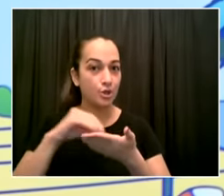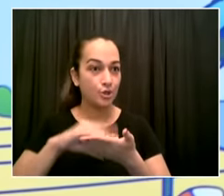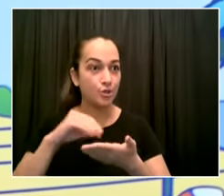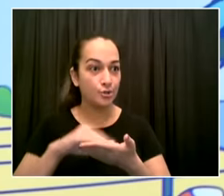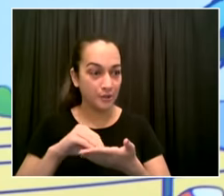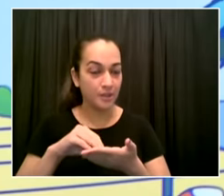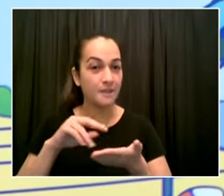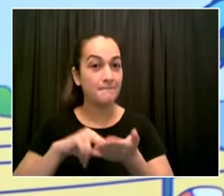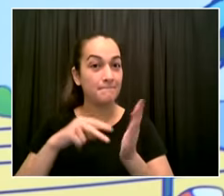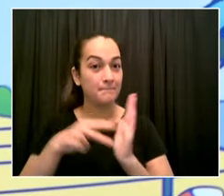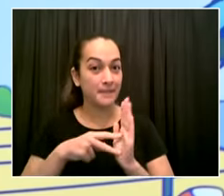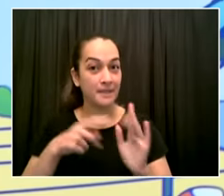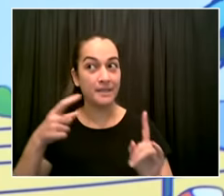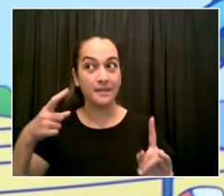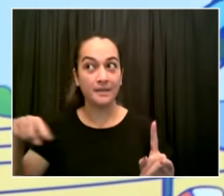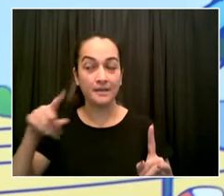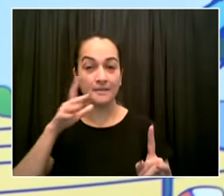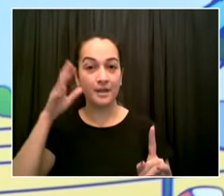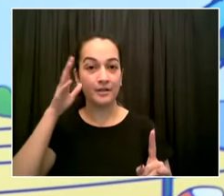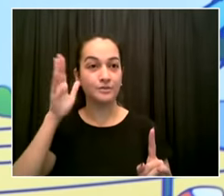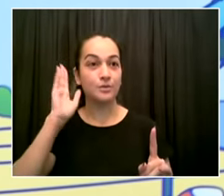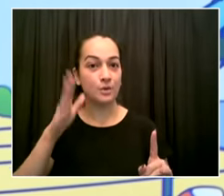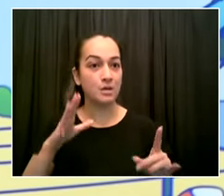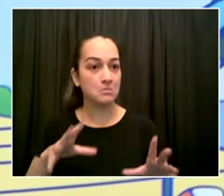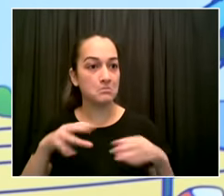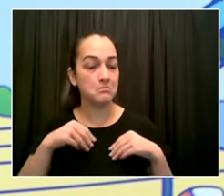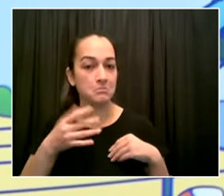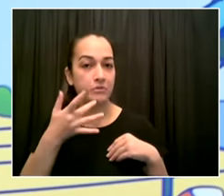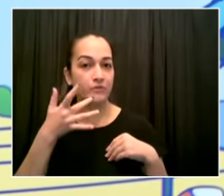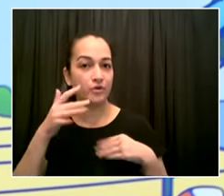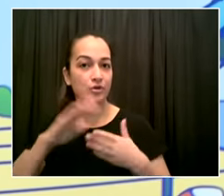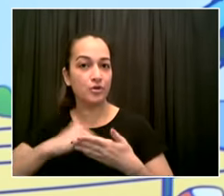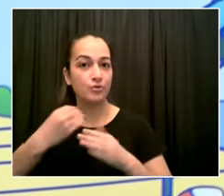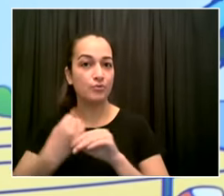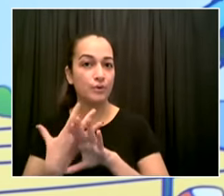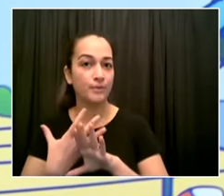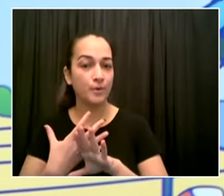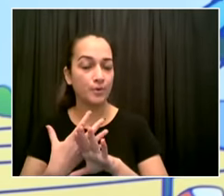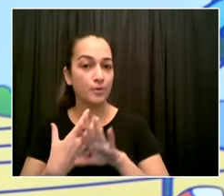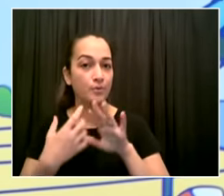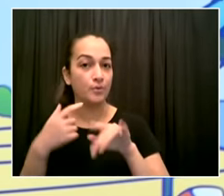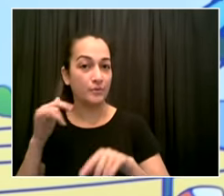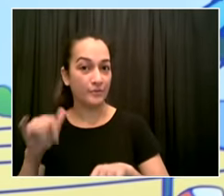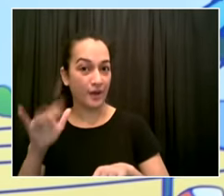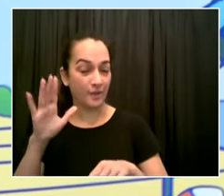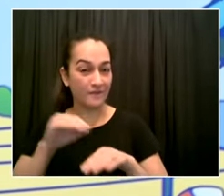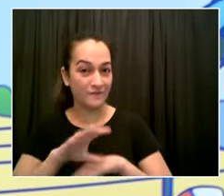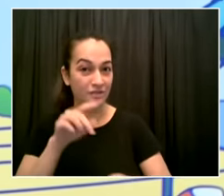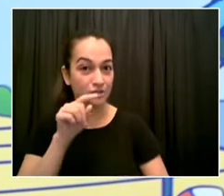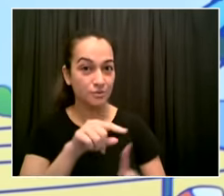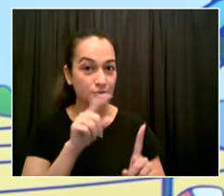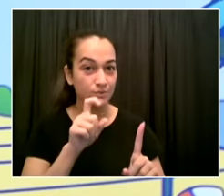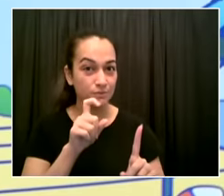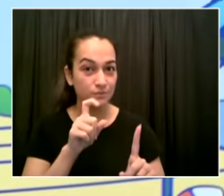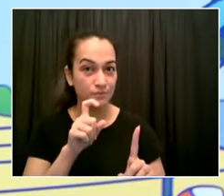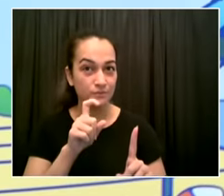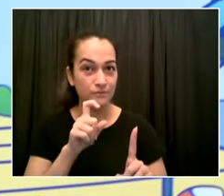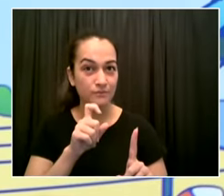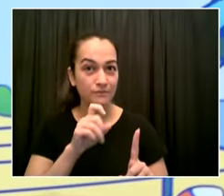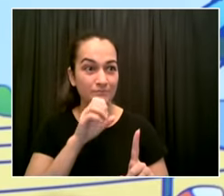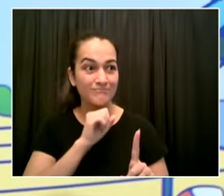are not eligible for vaccination particularly kids in schools that are extremely crowded